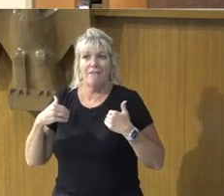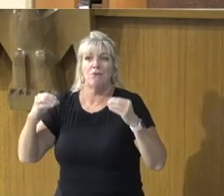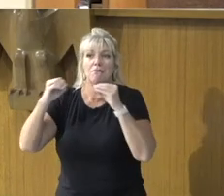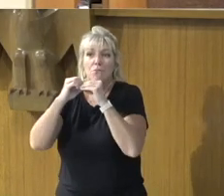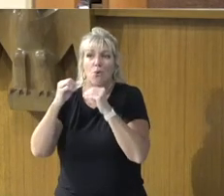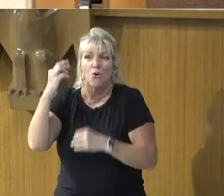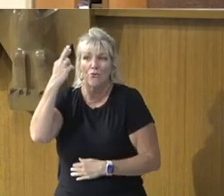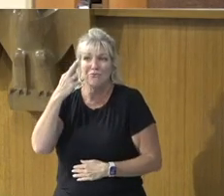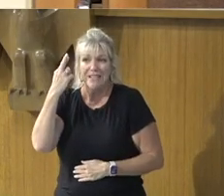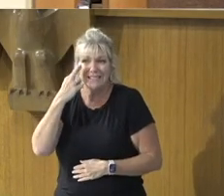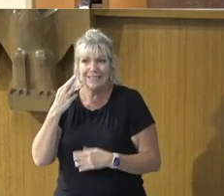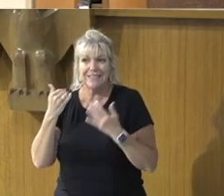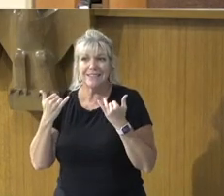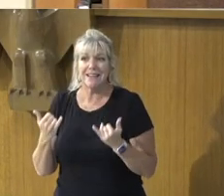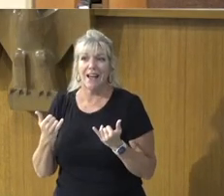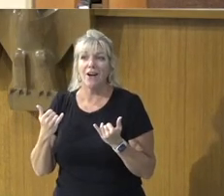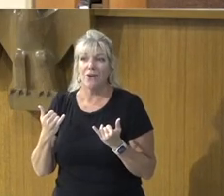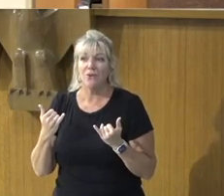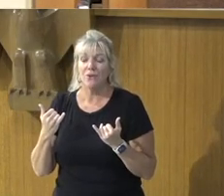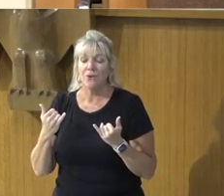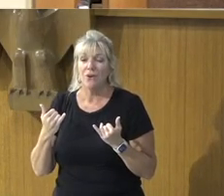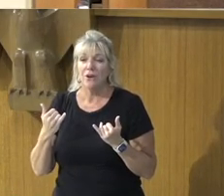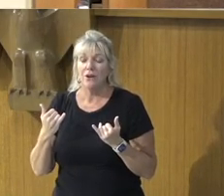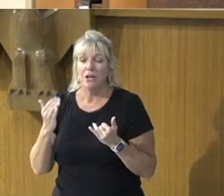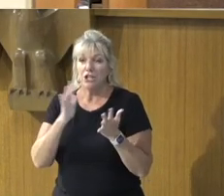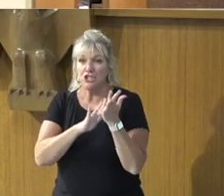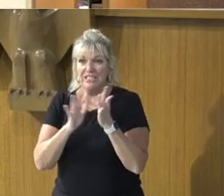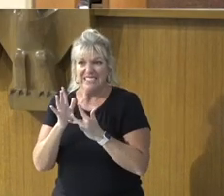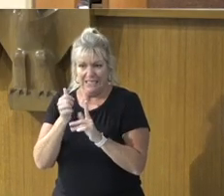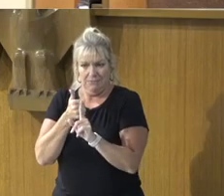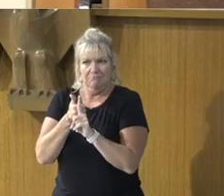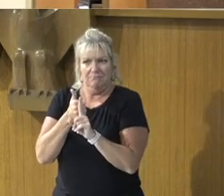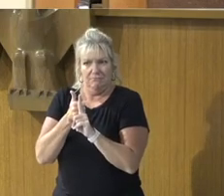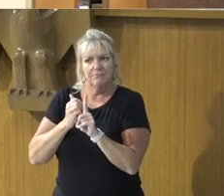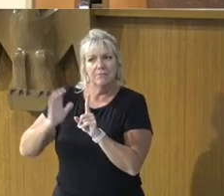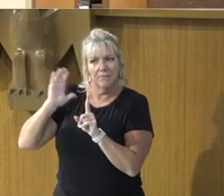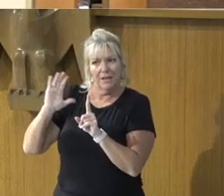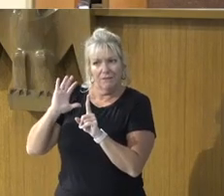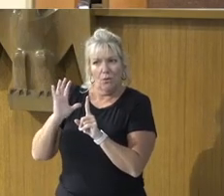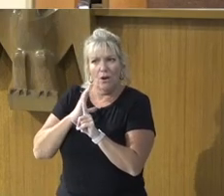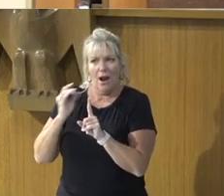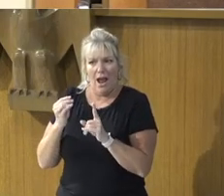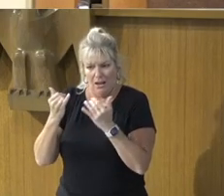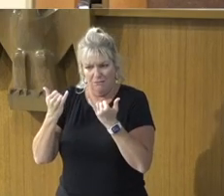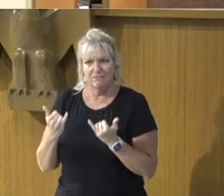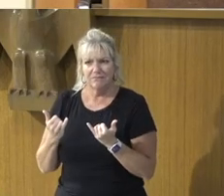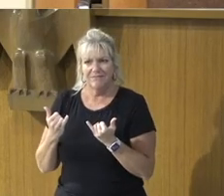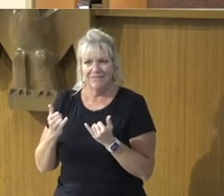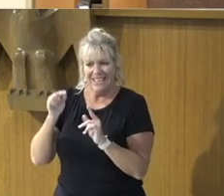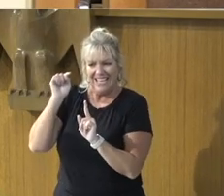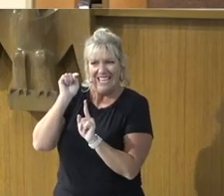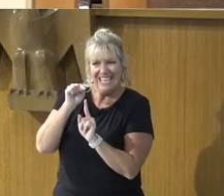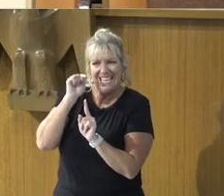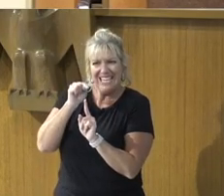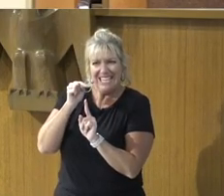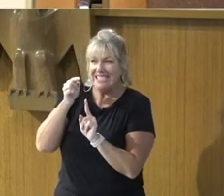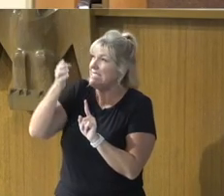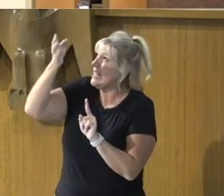That Jesus was, And ever is, God's love,